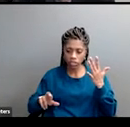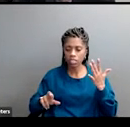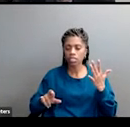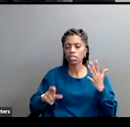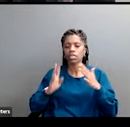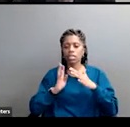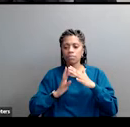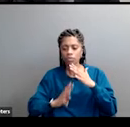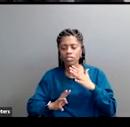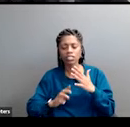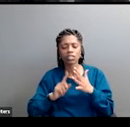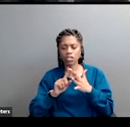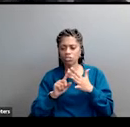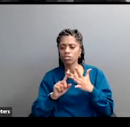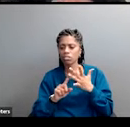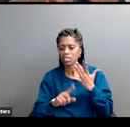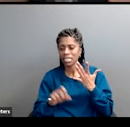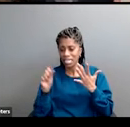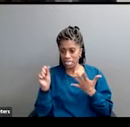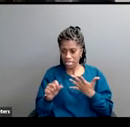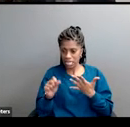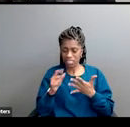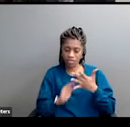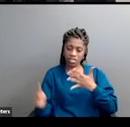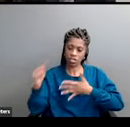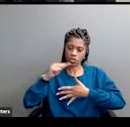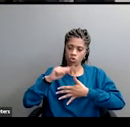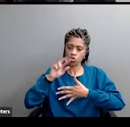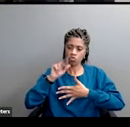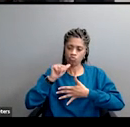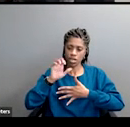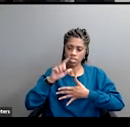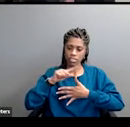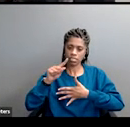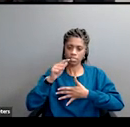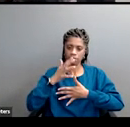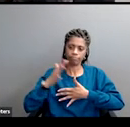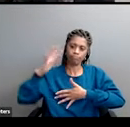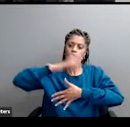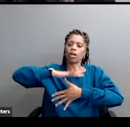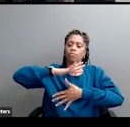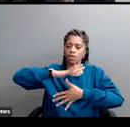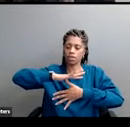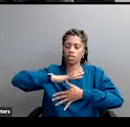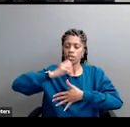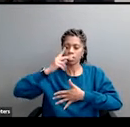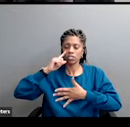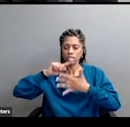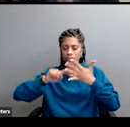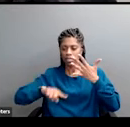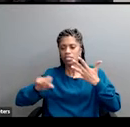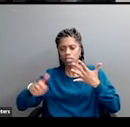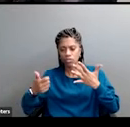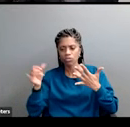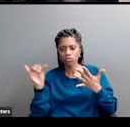immigration status so this is a part of a general culture war strategy and i want us to keep both of those things in mind